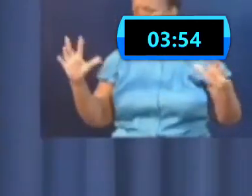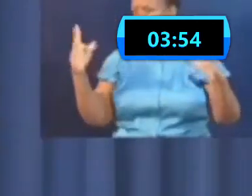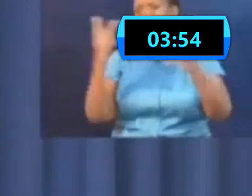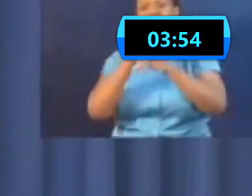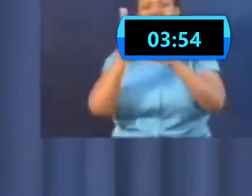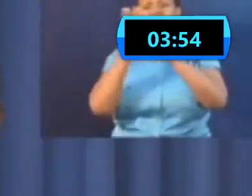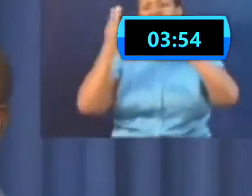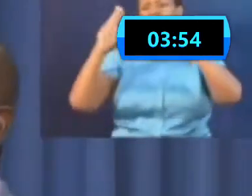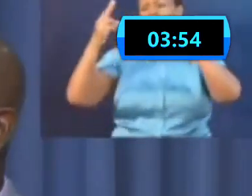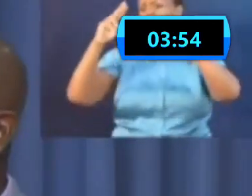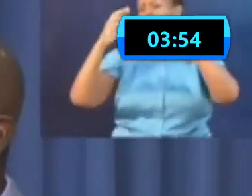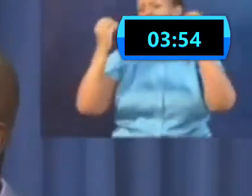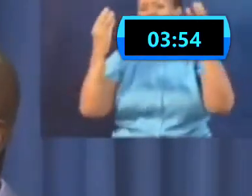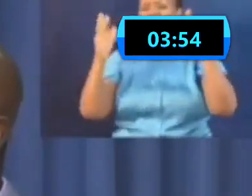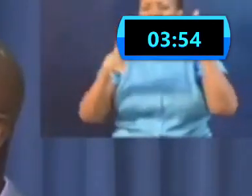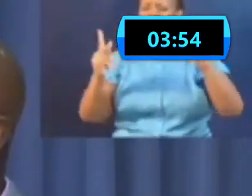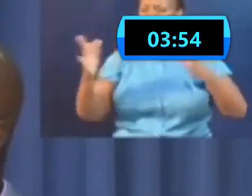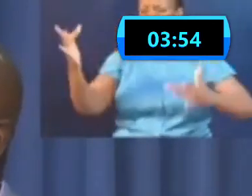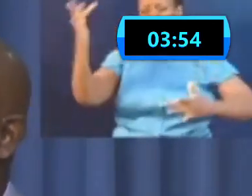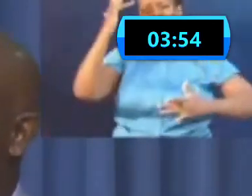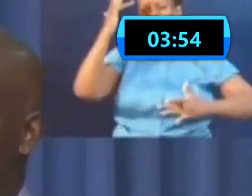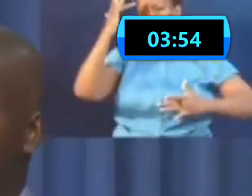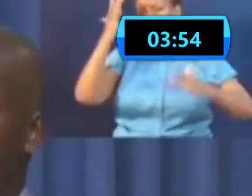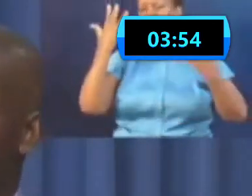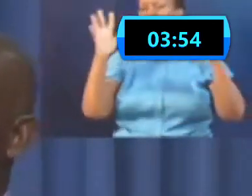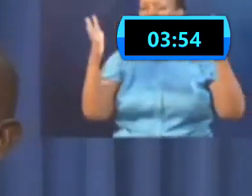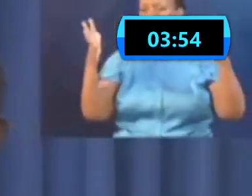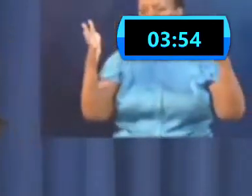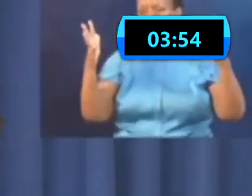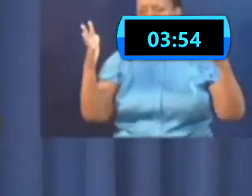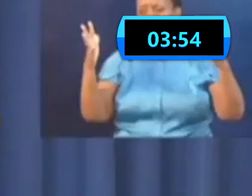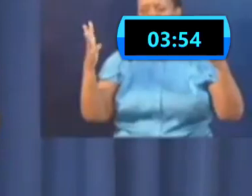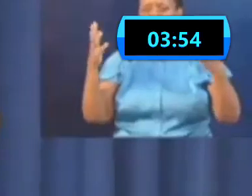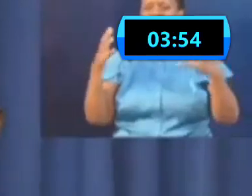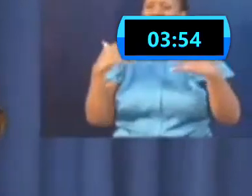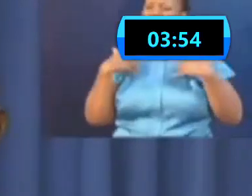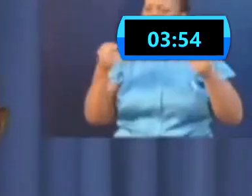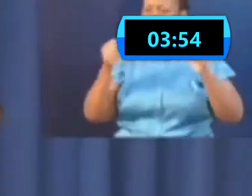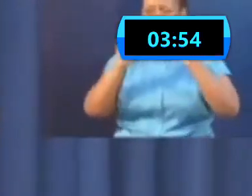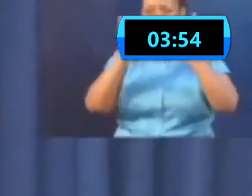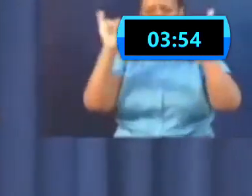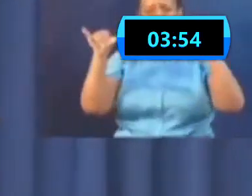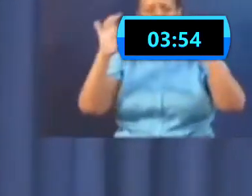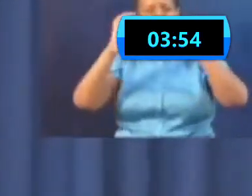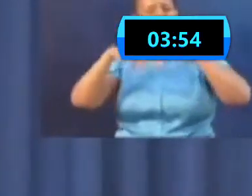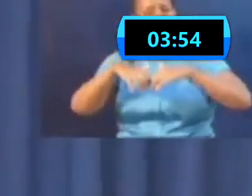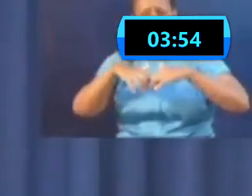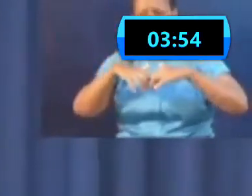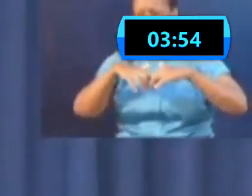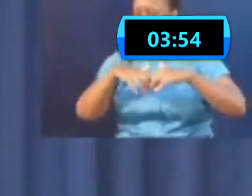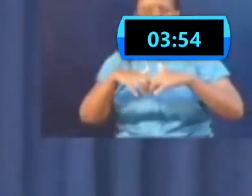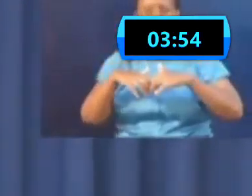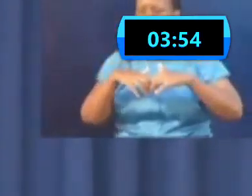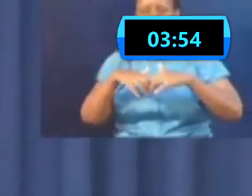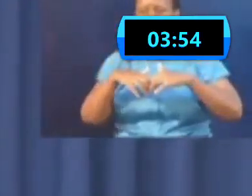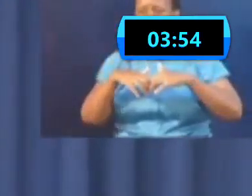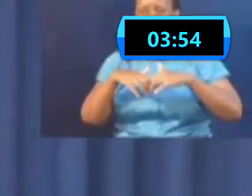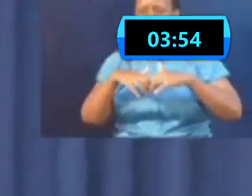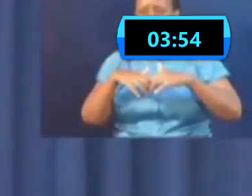people that our health infrastructure cannot respond appropriately, that is when we know we're in trouble.